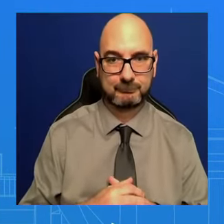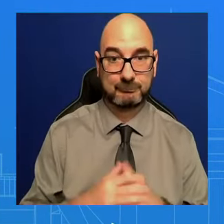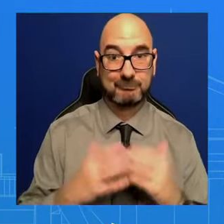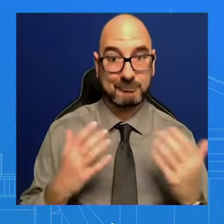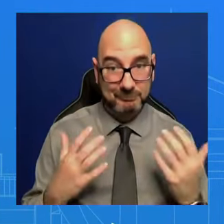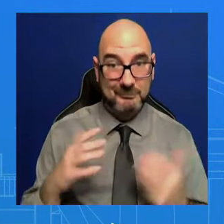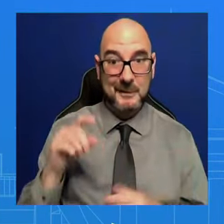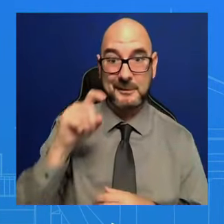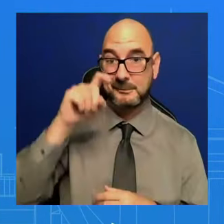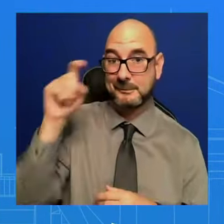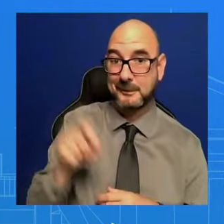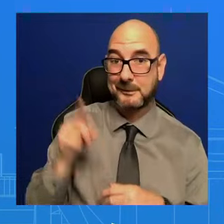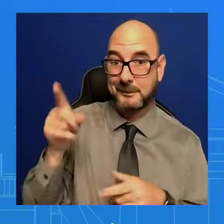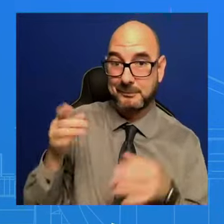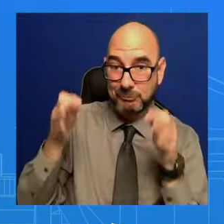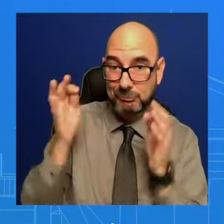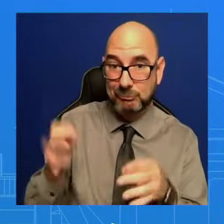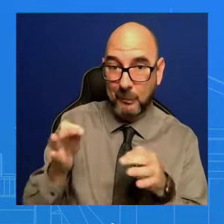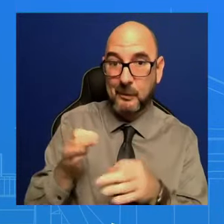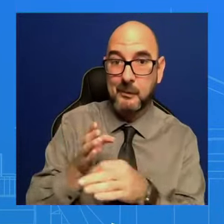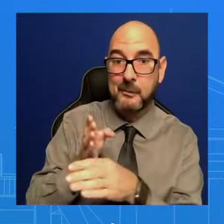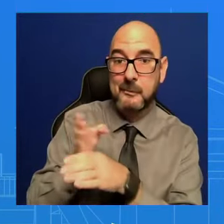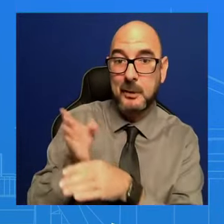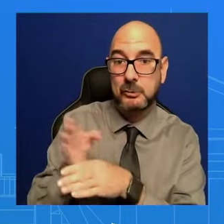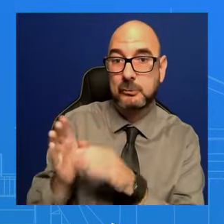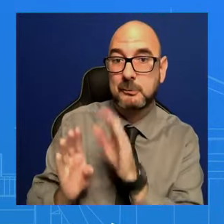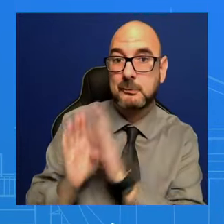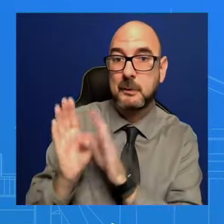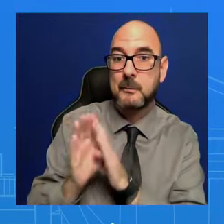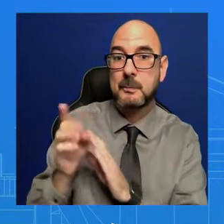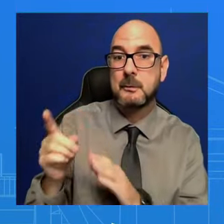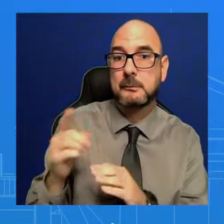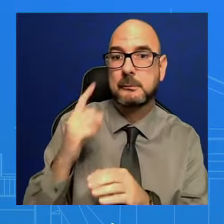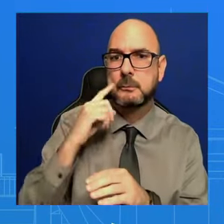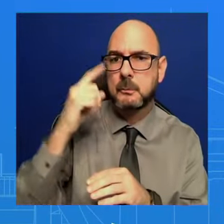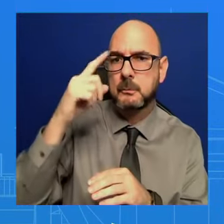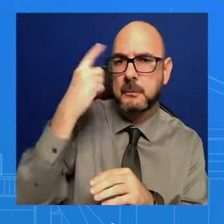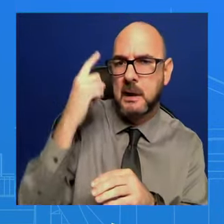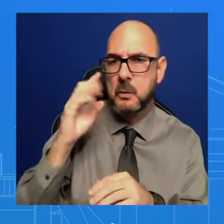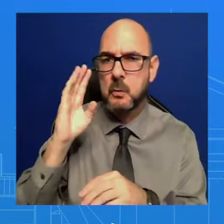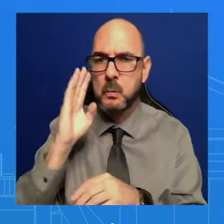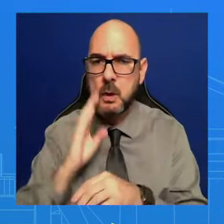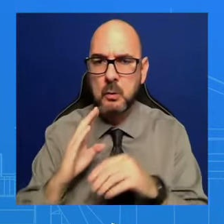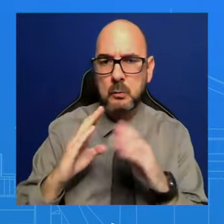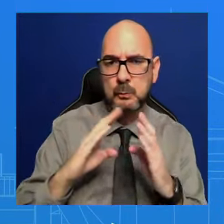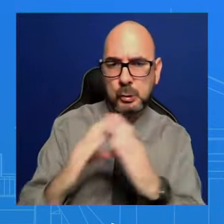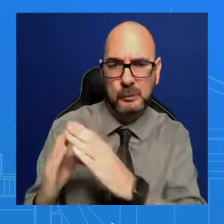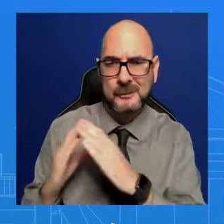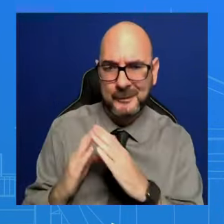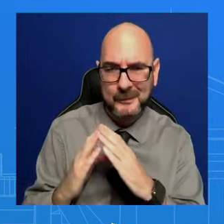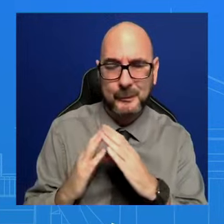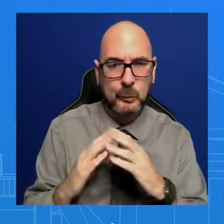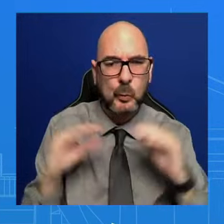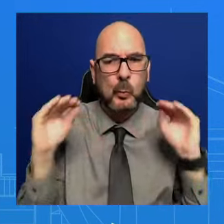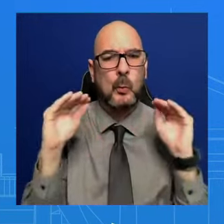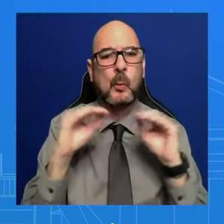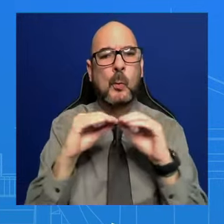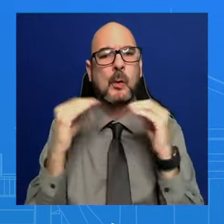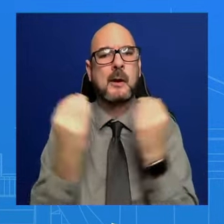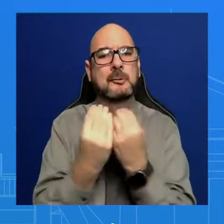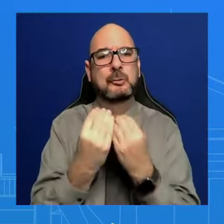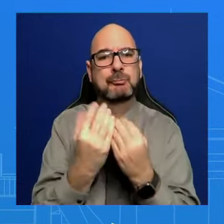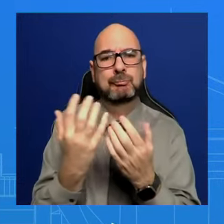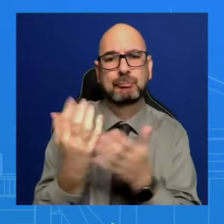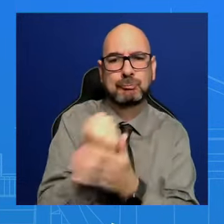agency's presumption that black and brown communities are disadvantaged is unconstitutional. And enjoined the agency from distributing its